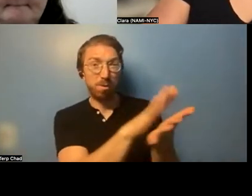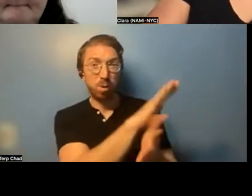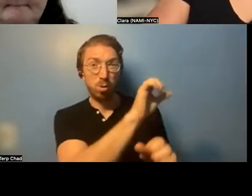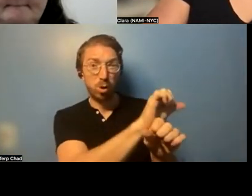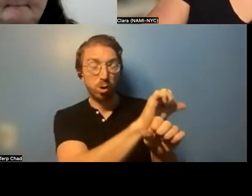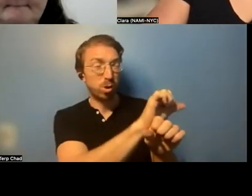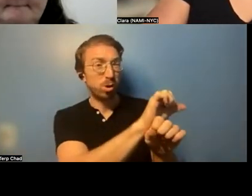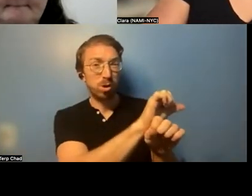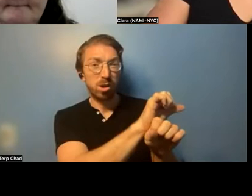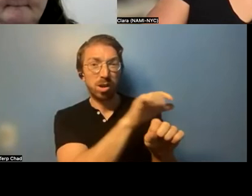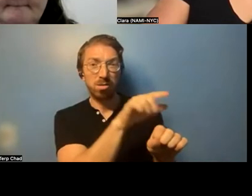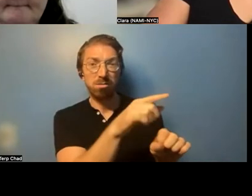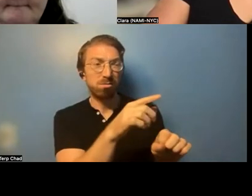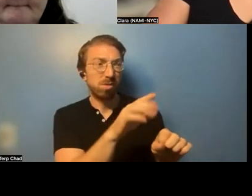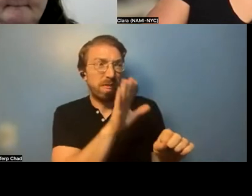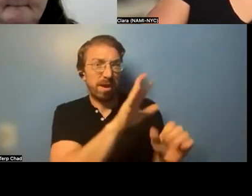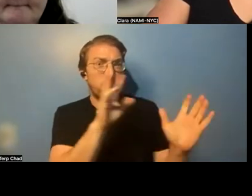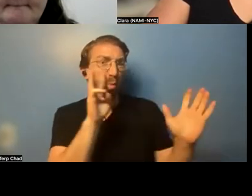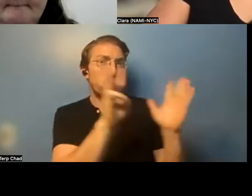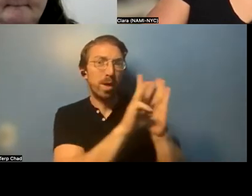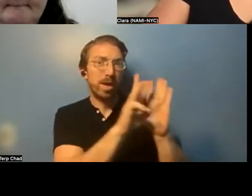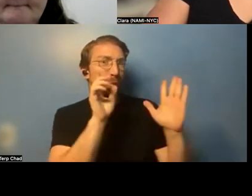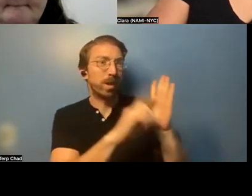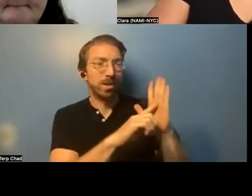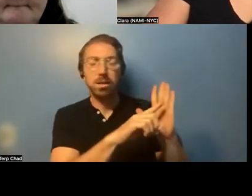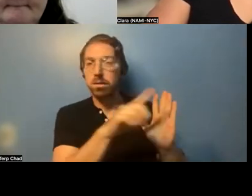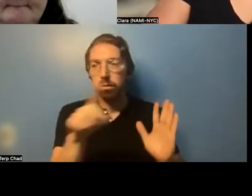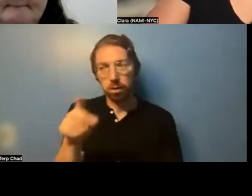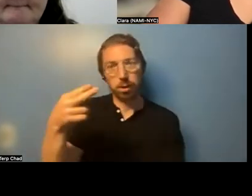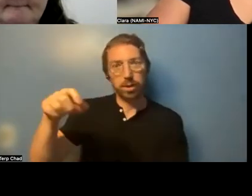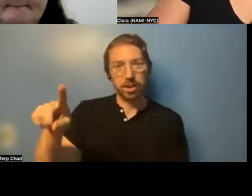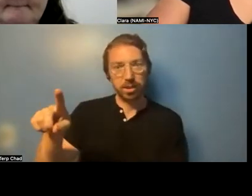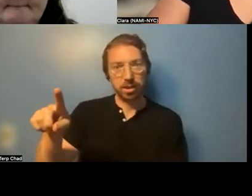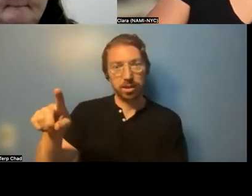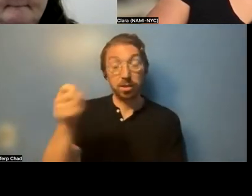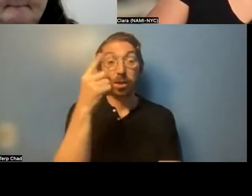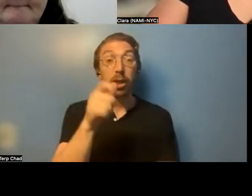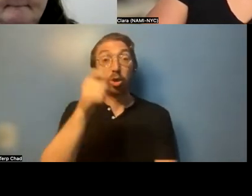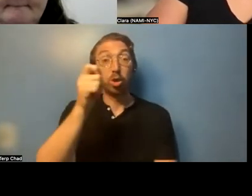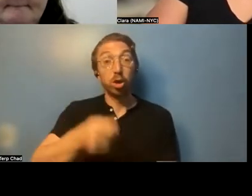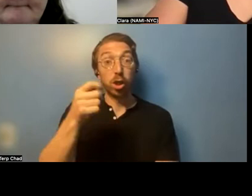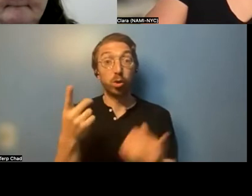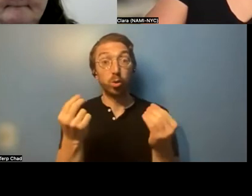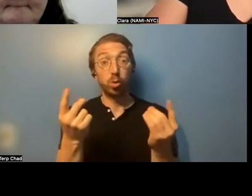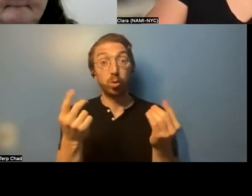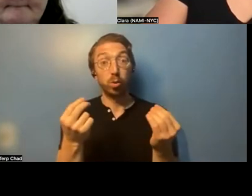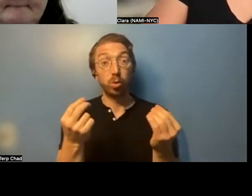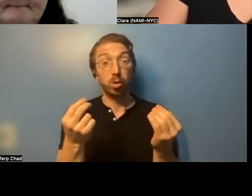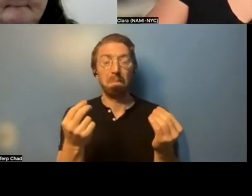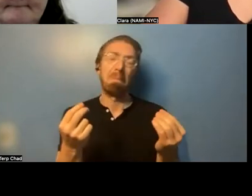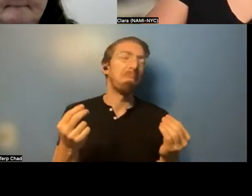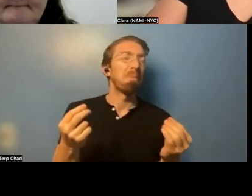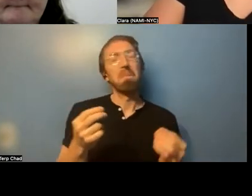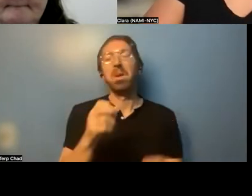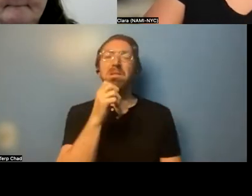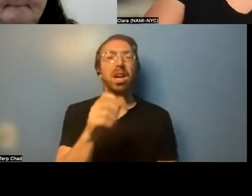uh, that's one of their witnesses. And the judge just said, oh, well, um, you know, this is not a trial, so no, I'm